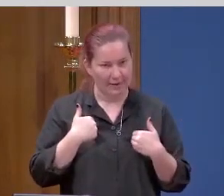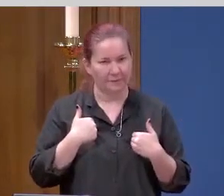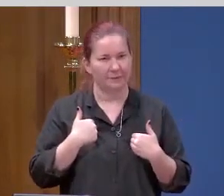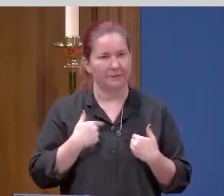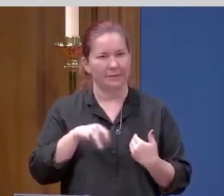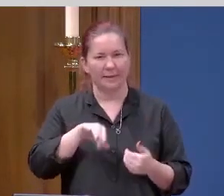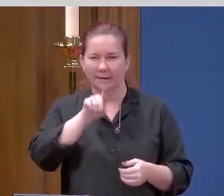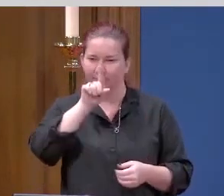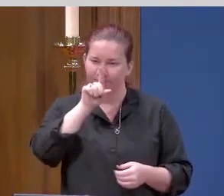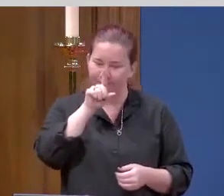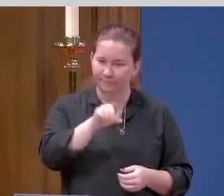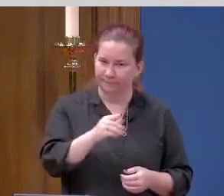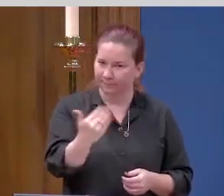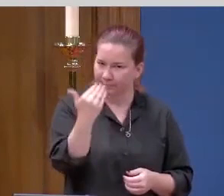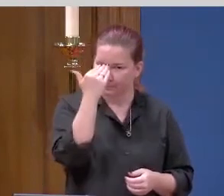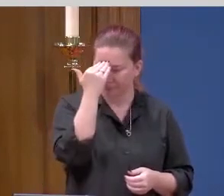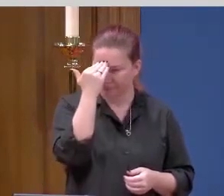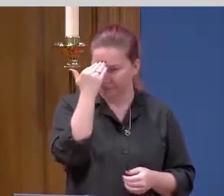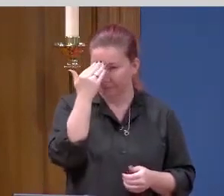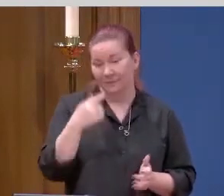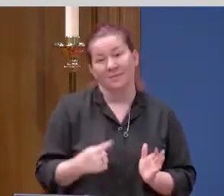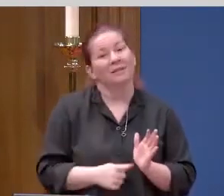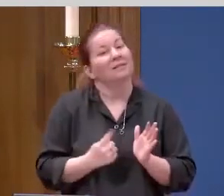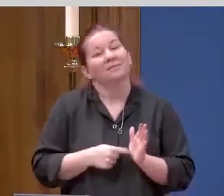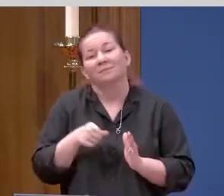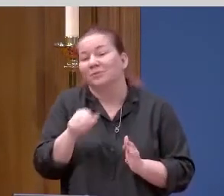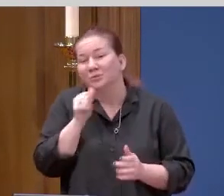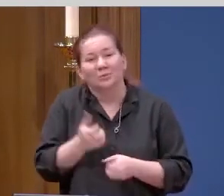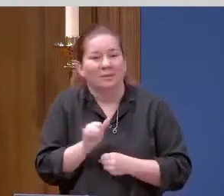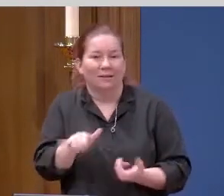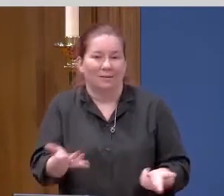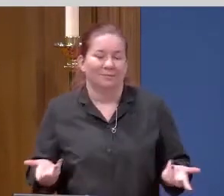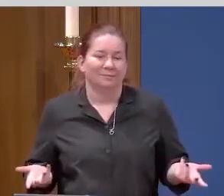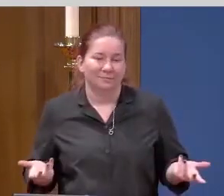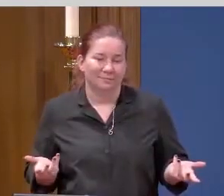that sometimes you just don't get.